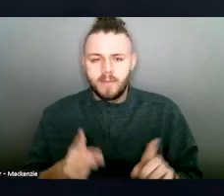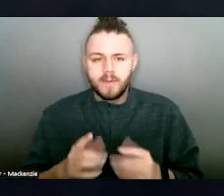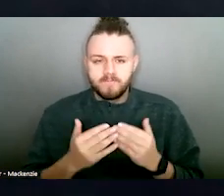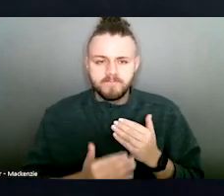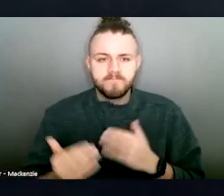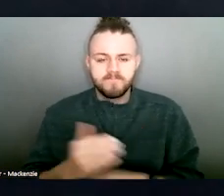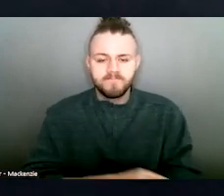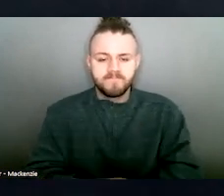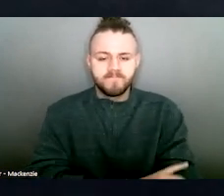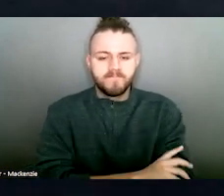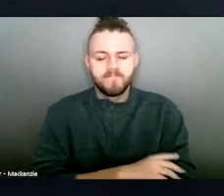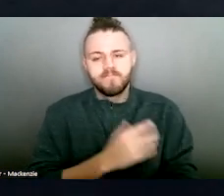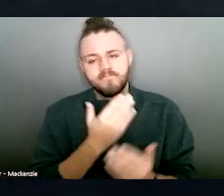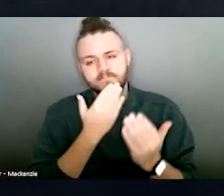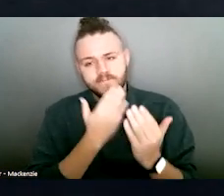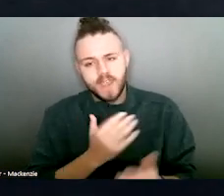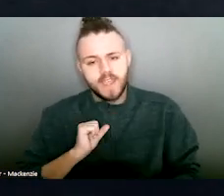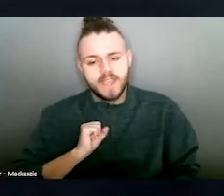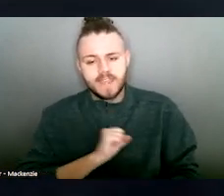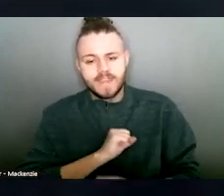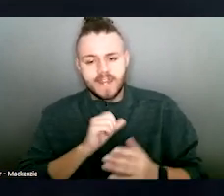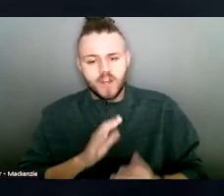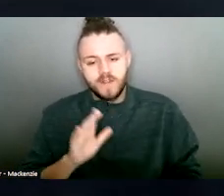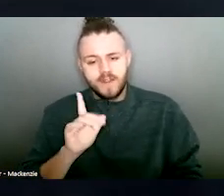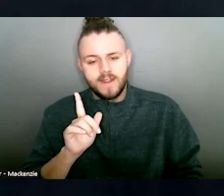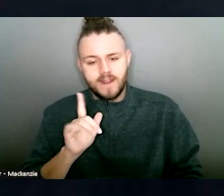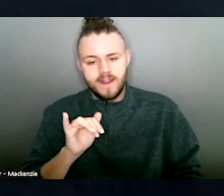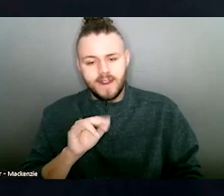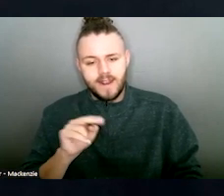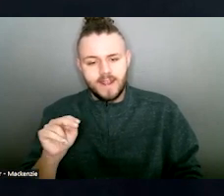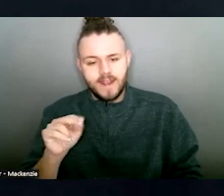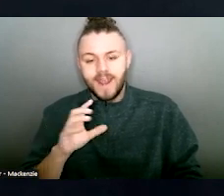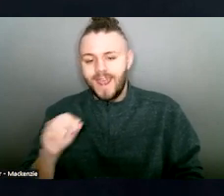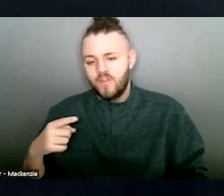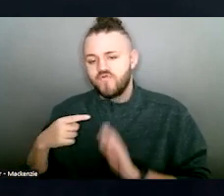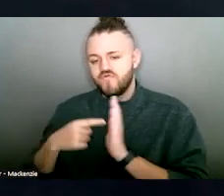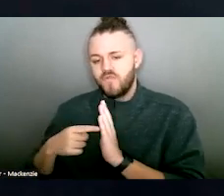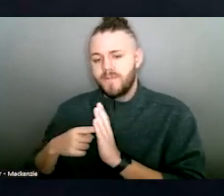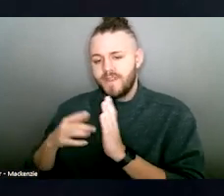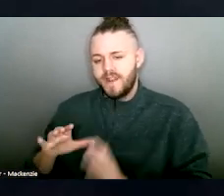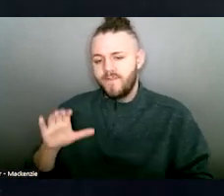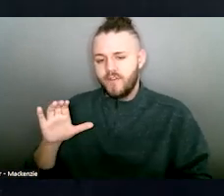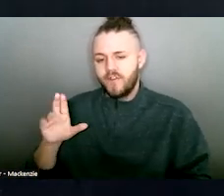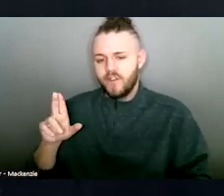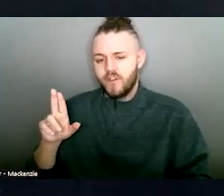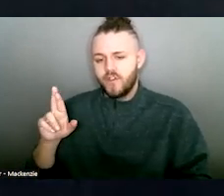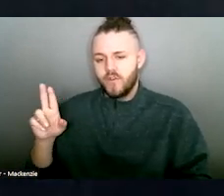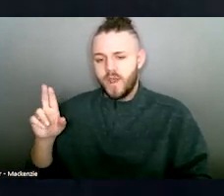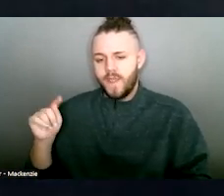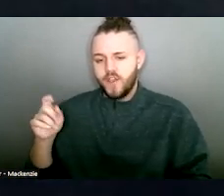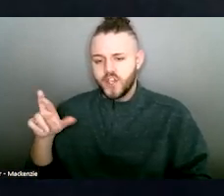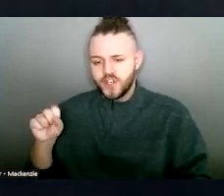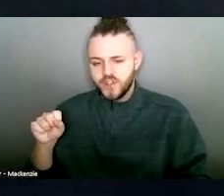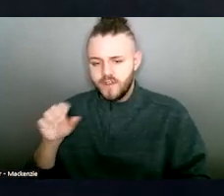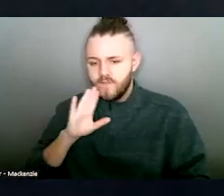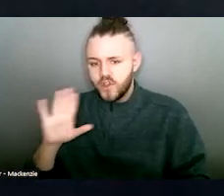I thank Senator Lang, and I thank Representative Carruthers for their courage to fan and advocate